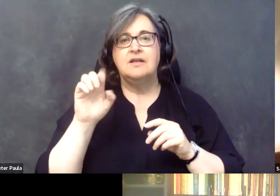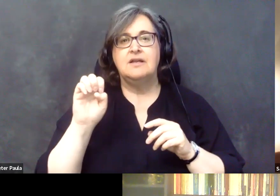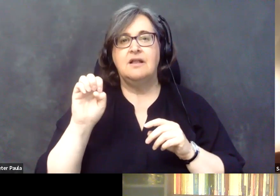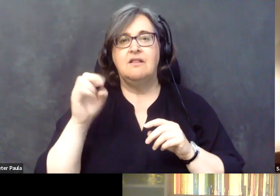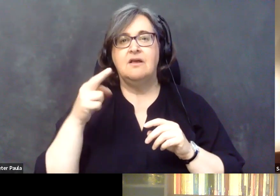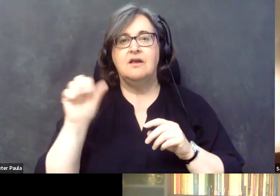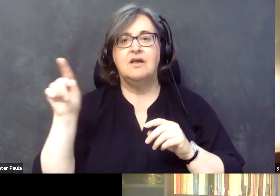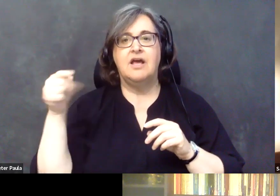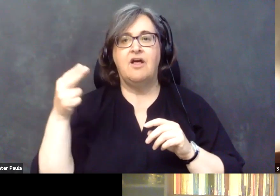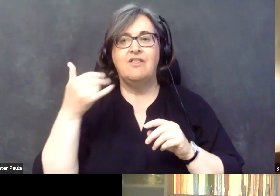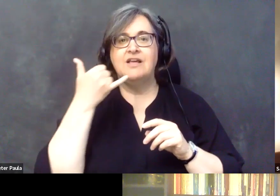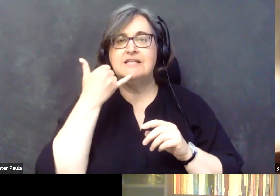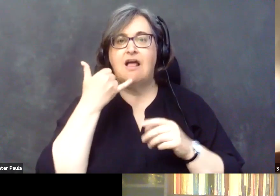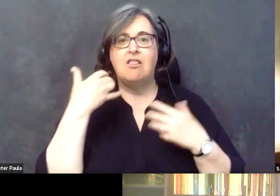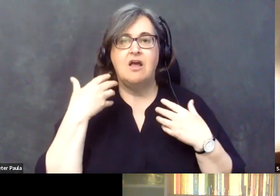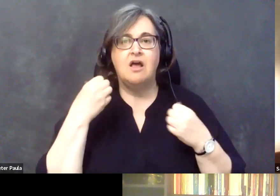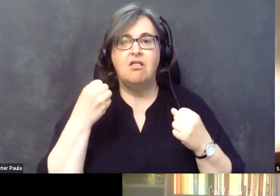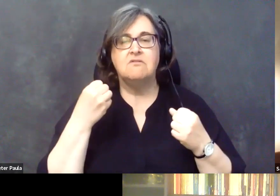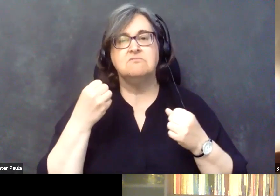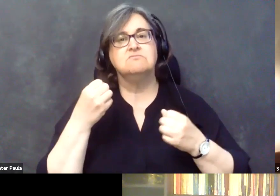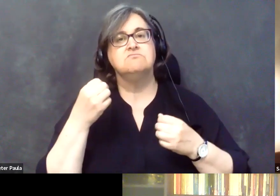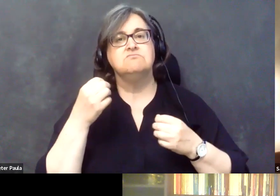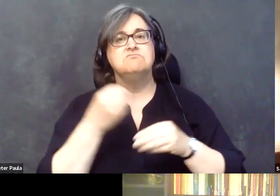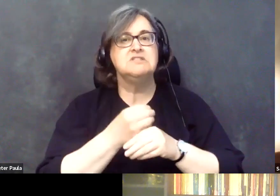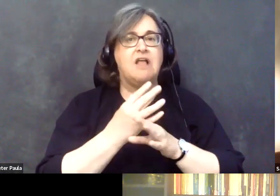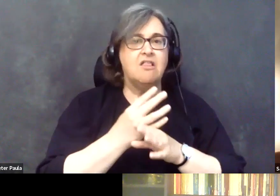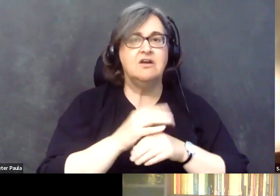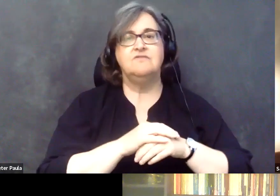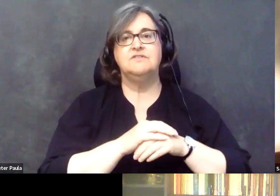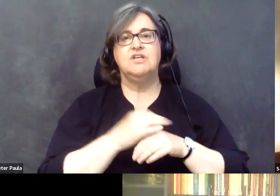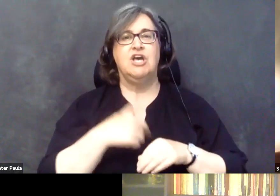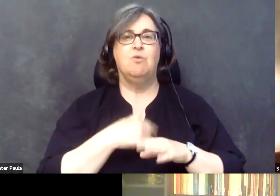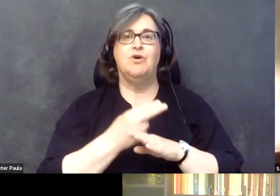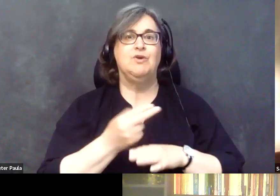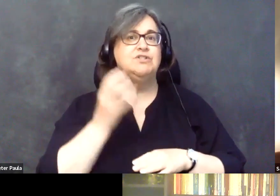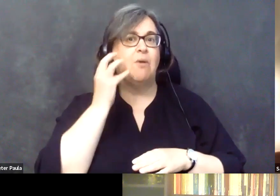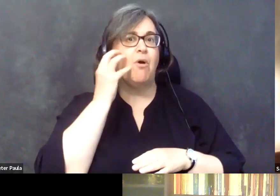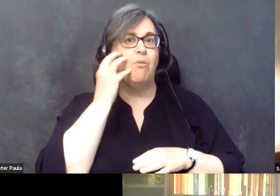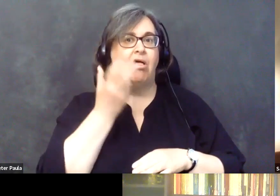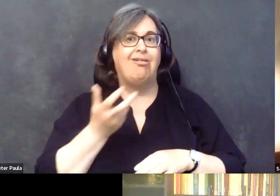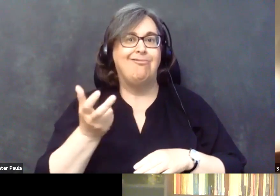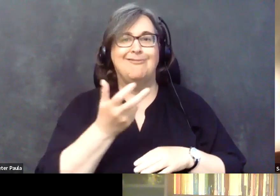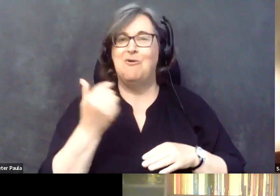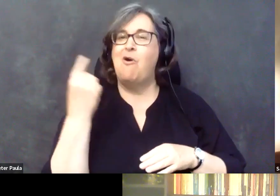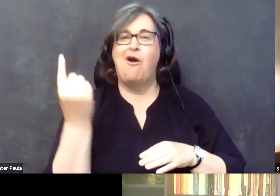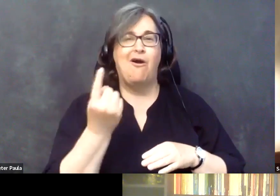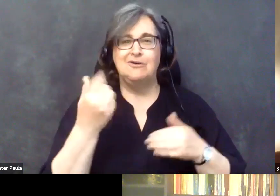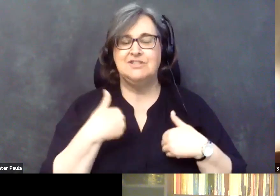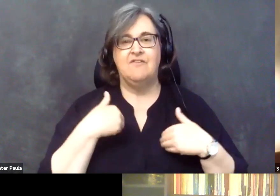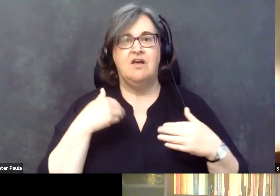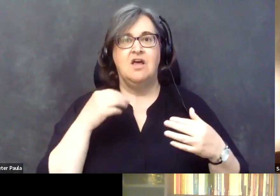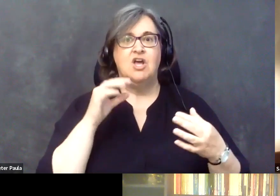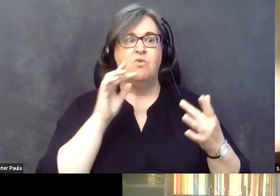and the prevalence of our mobile devices that we all have and the connectivity